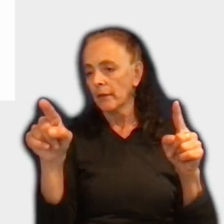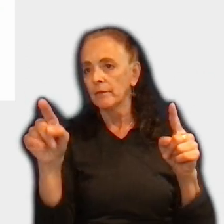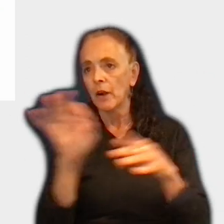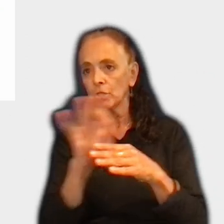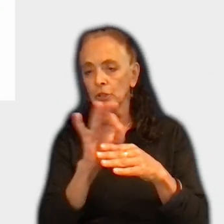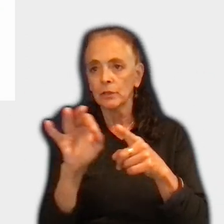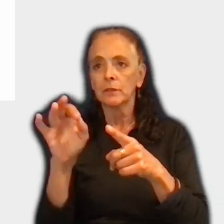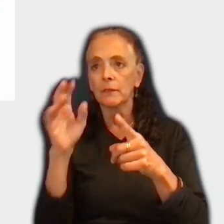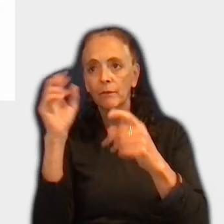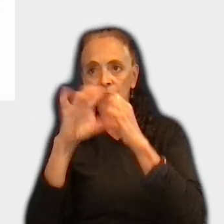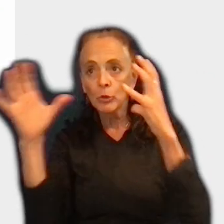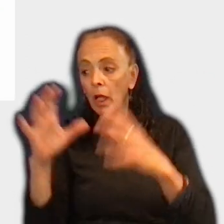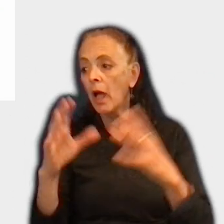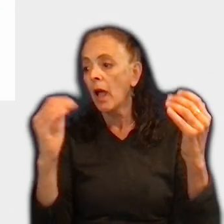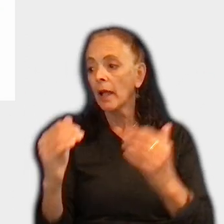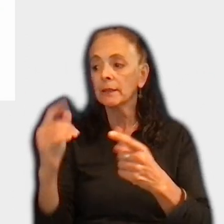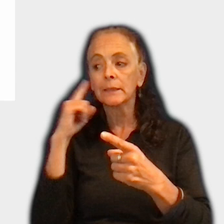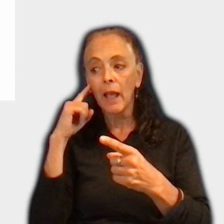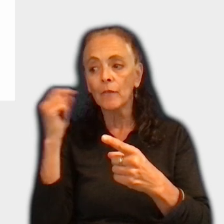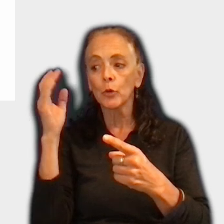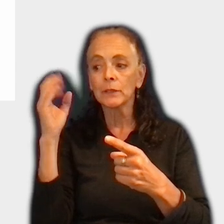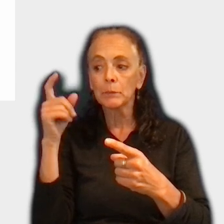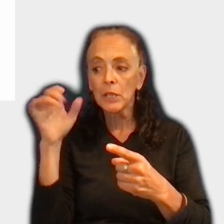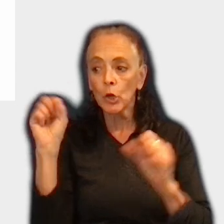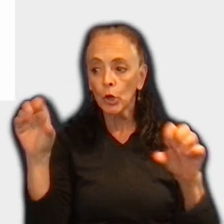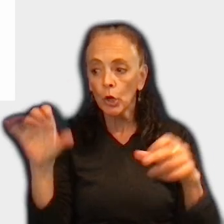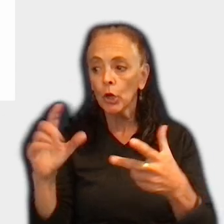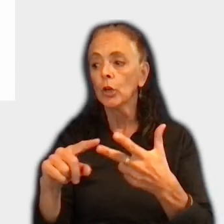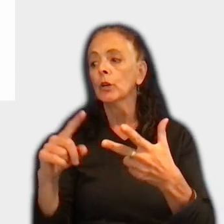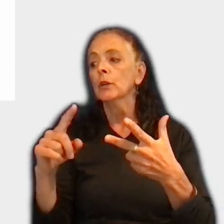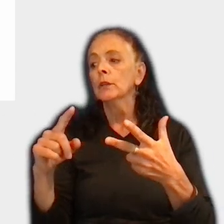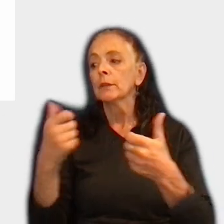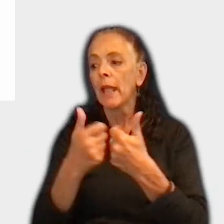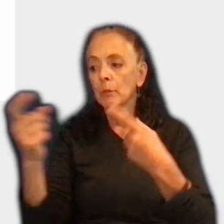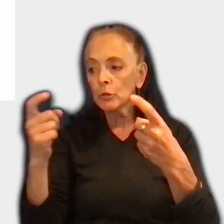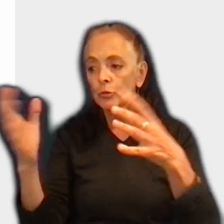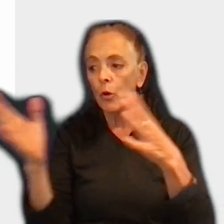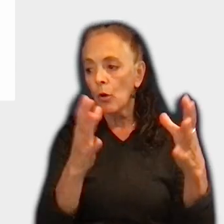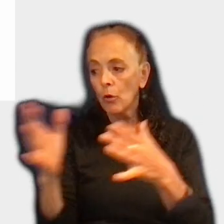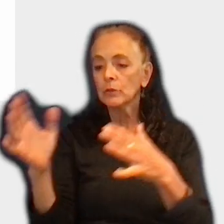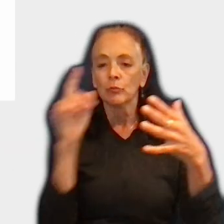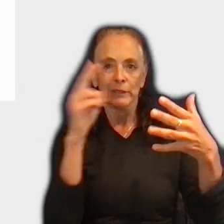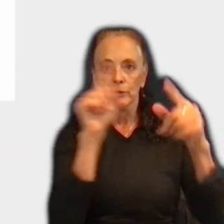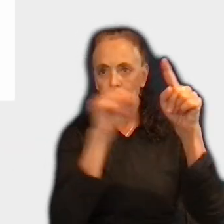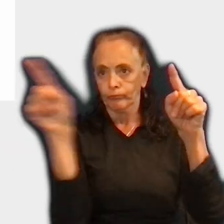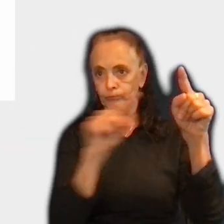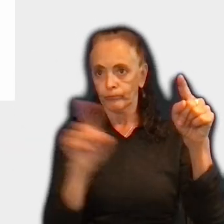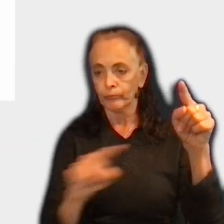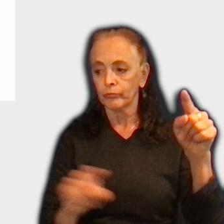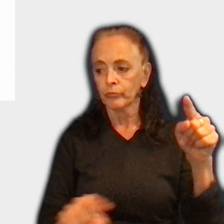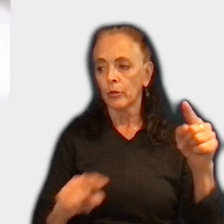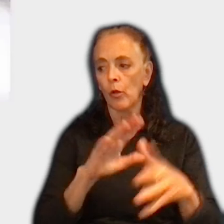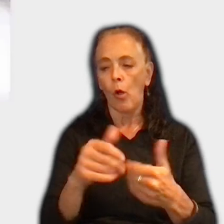speaker for producing sound and control control. And that's all the component that can be we can say that this is defined